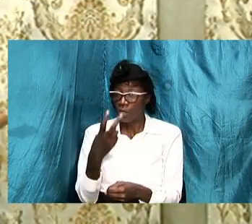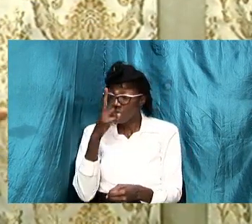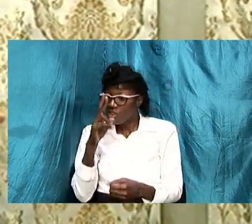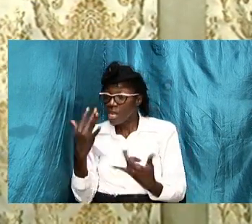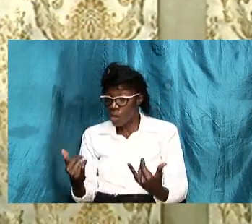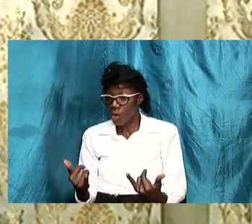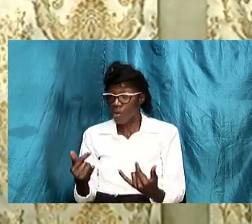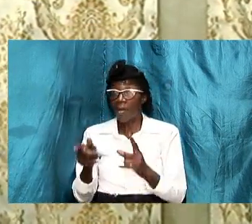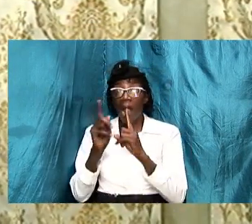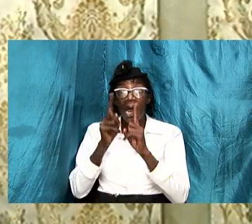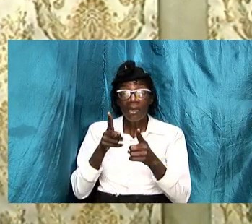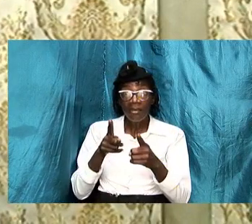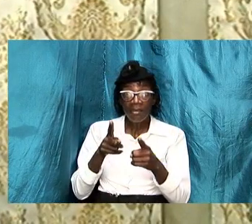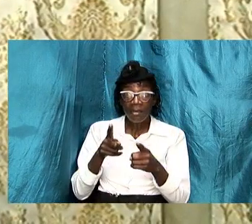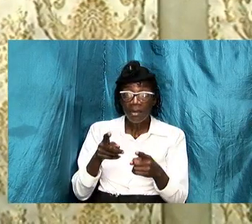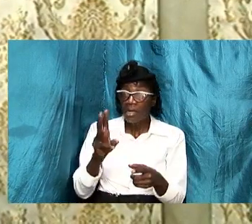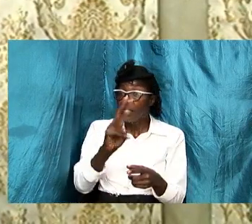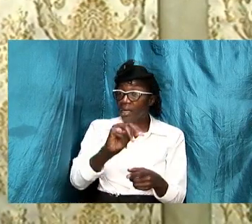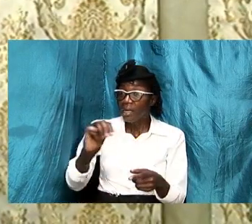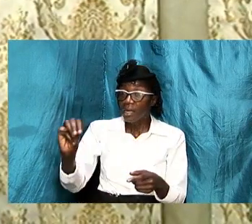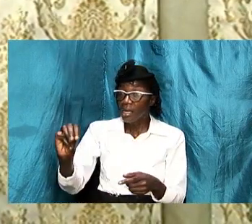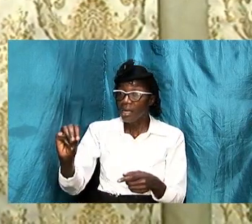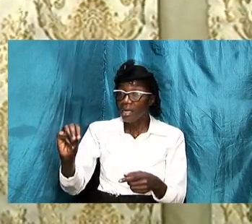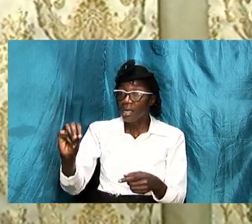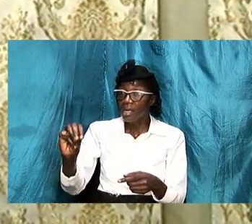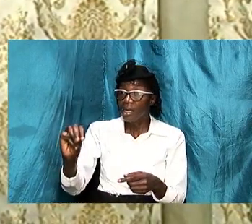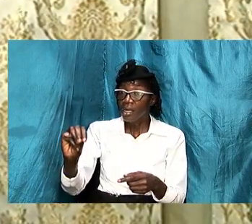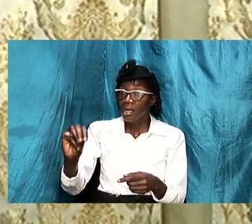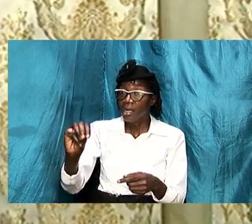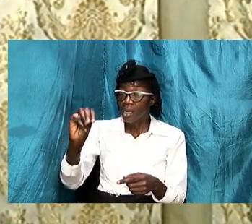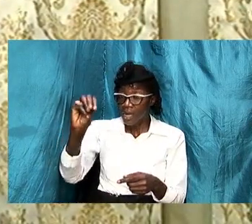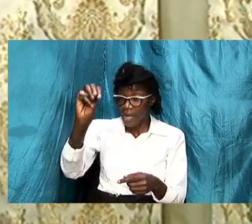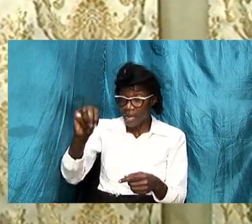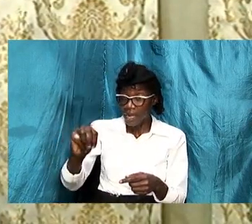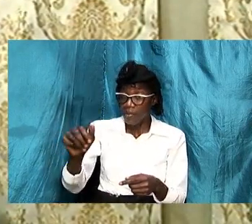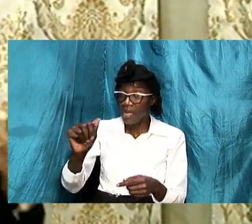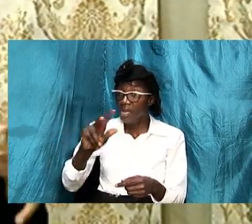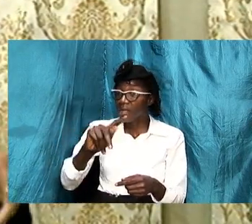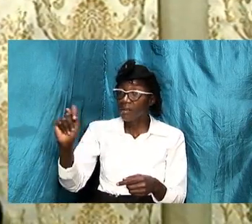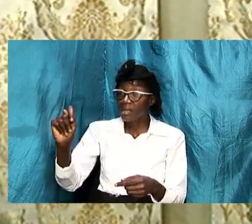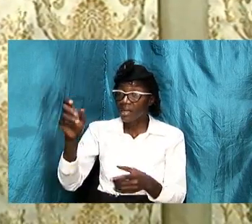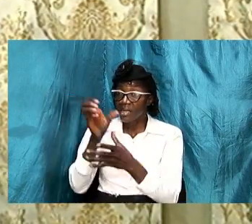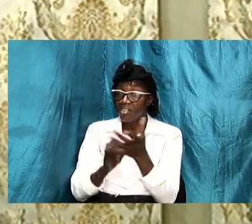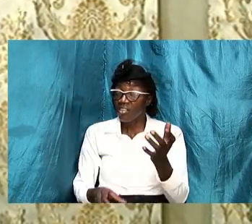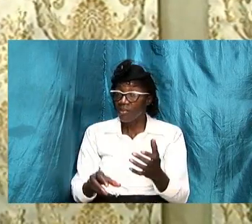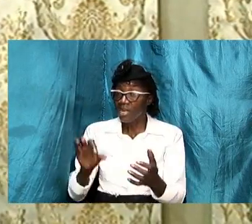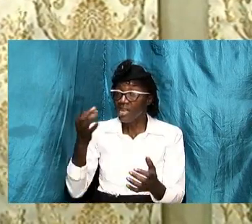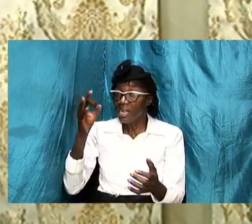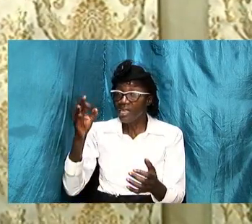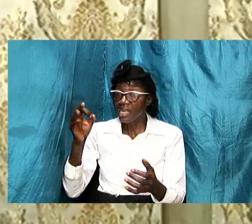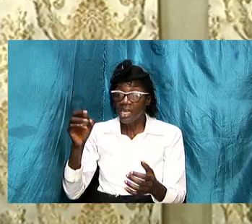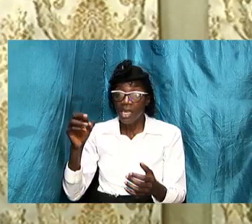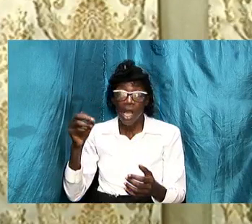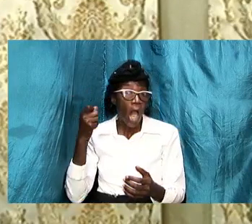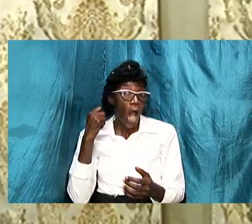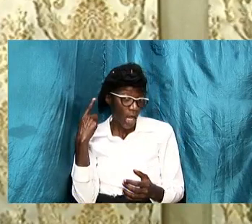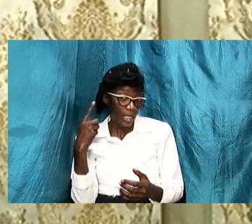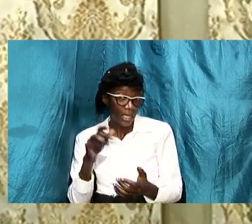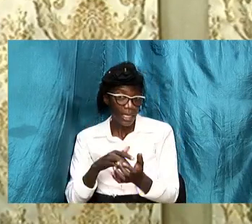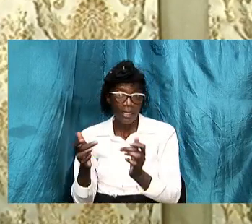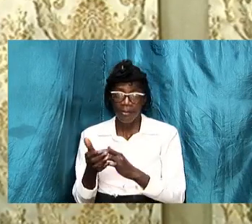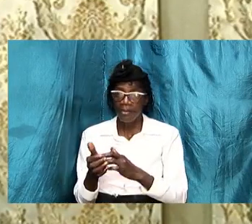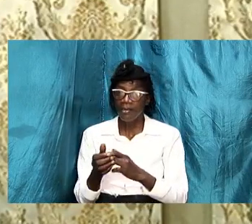would have answered it in matthew chapter 19 but notice jesus's answer to those